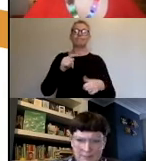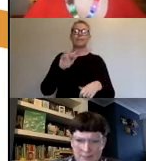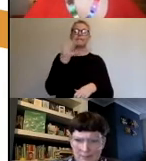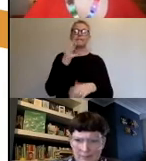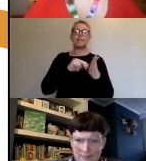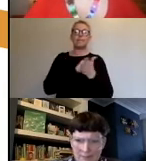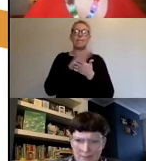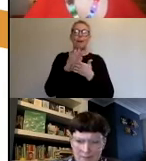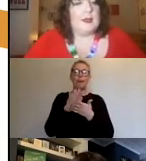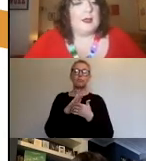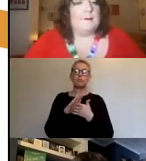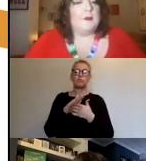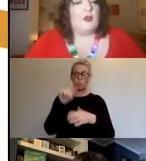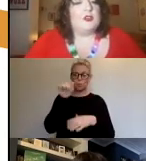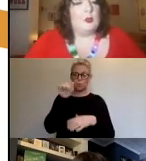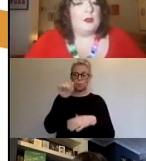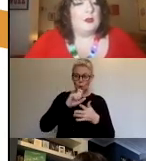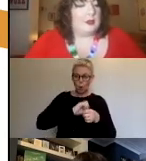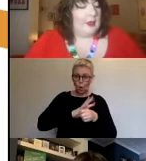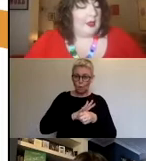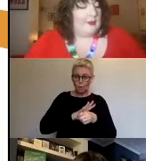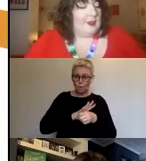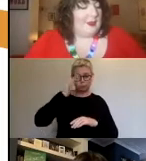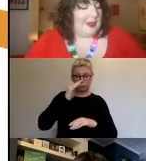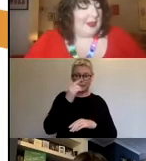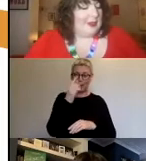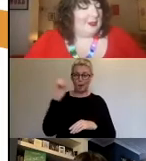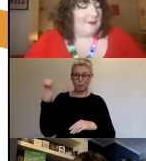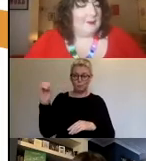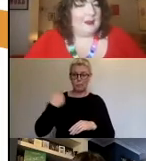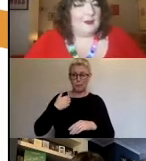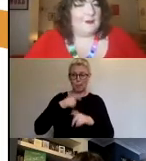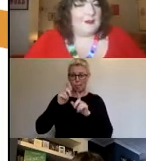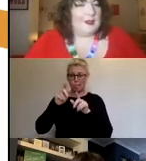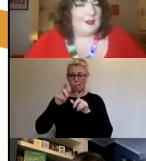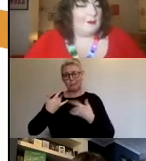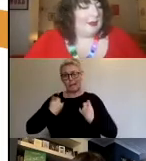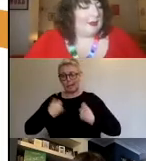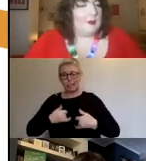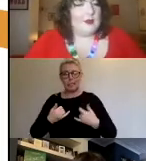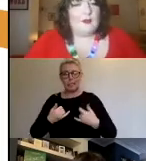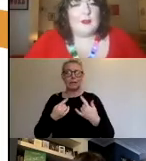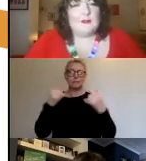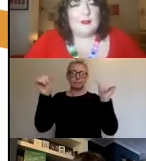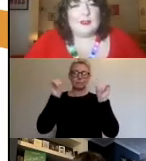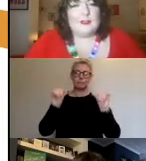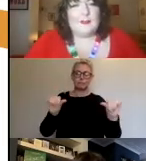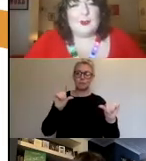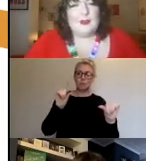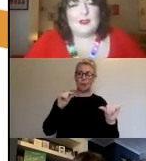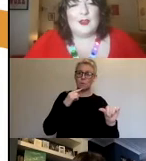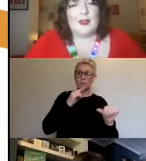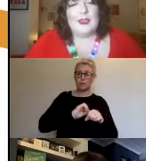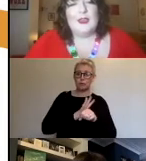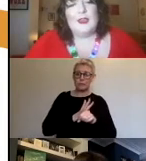reached 100. On the 12th, the UK chief medical officer raised the coronavirus risk from